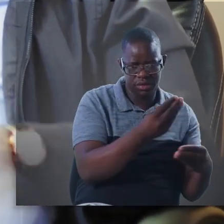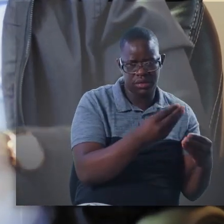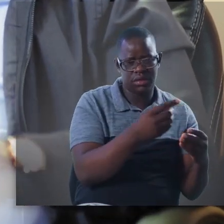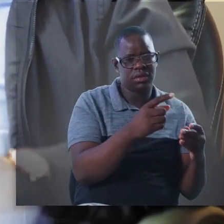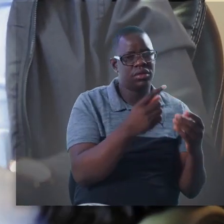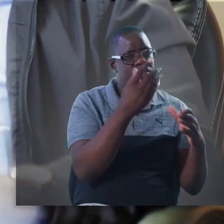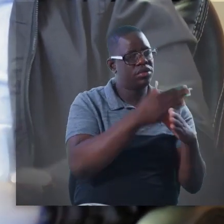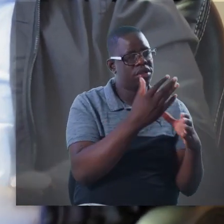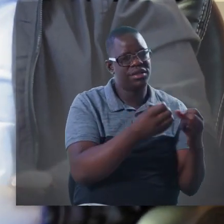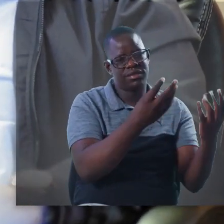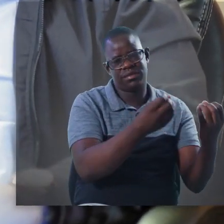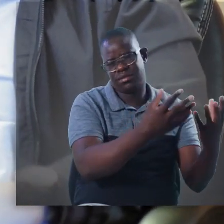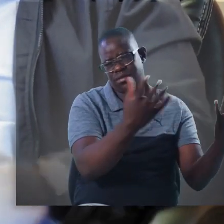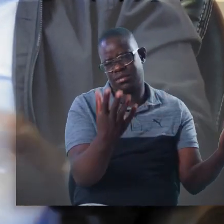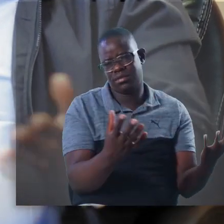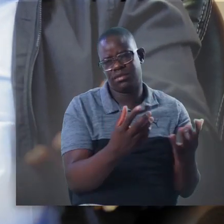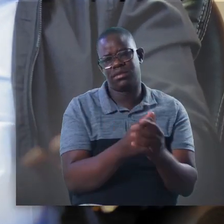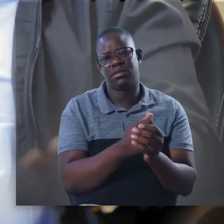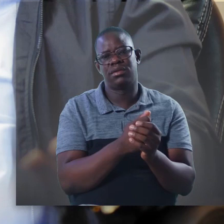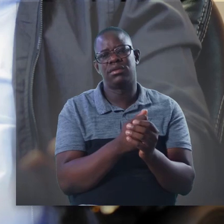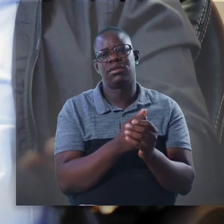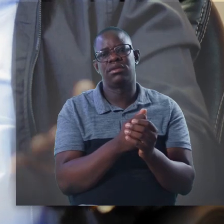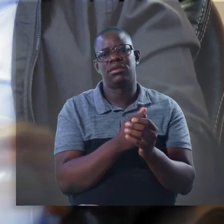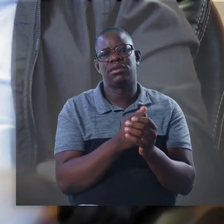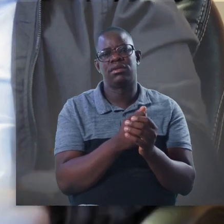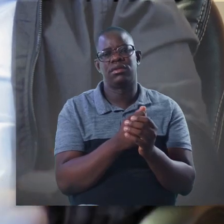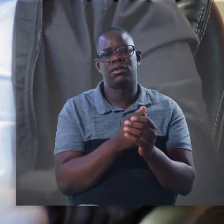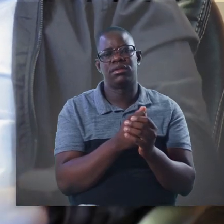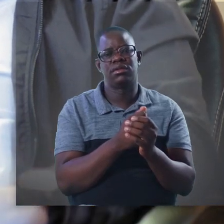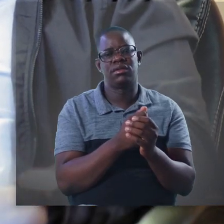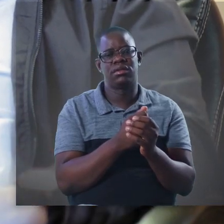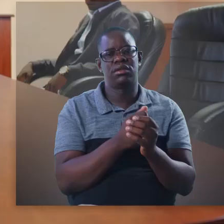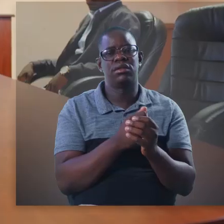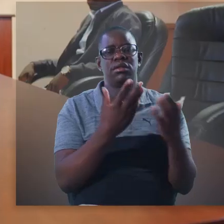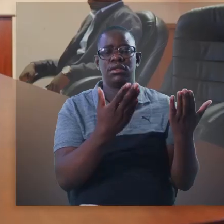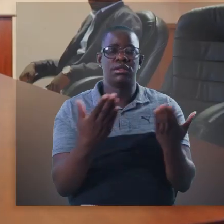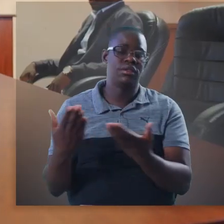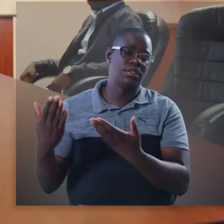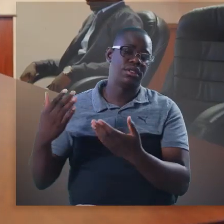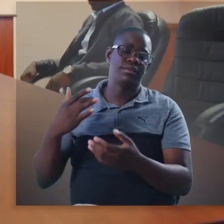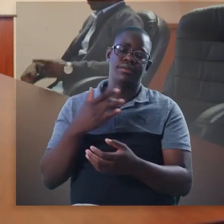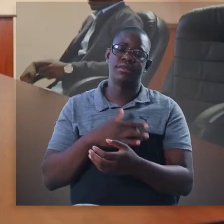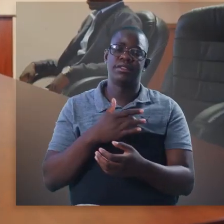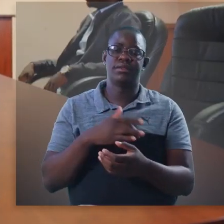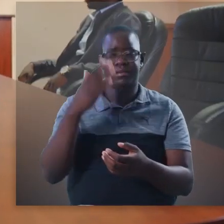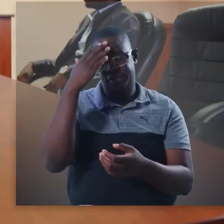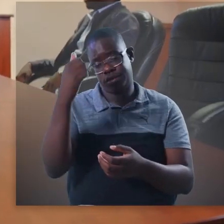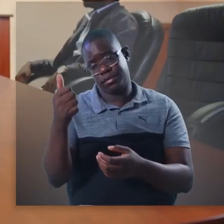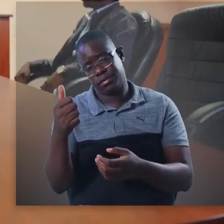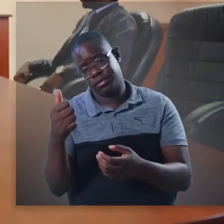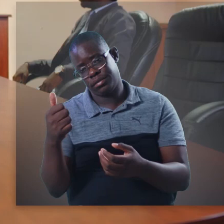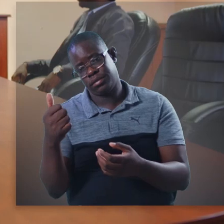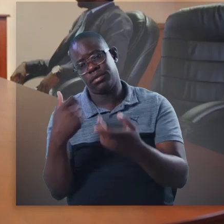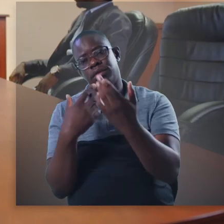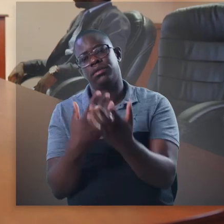inject it directly into the economy. I guess that would create a lot of jobs and stuff like that. If only, bro. Oh, yeah. I mean, you have a good time. Oh,